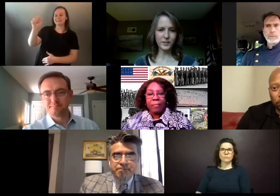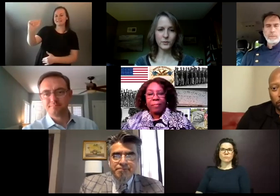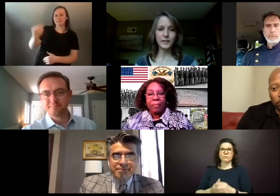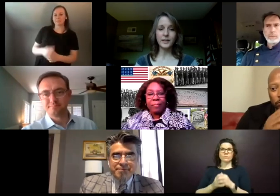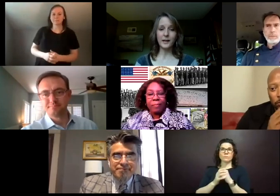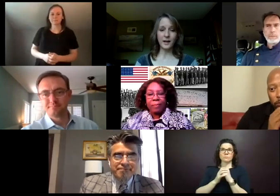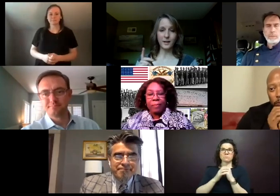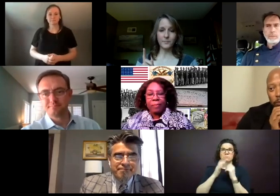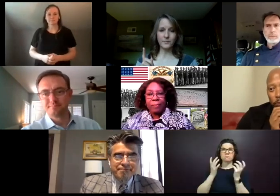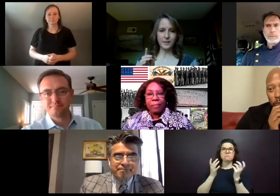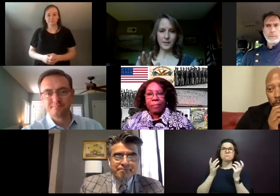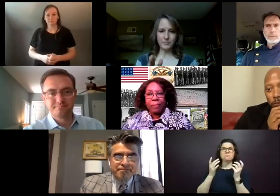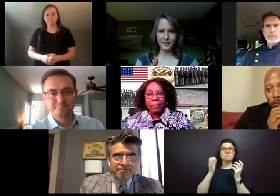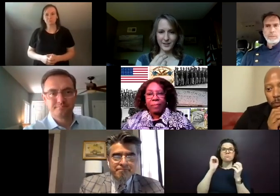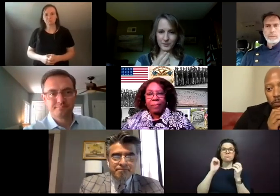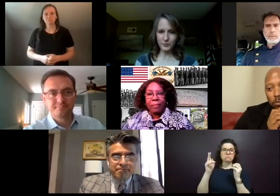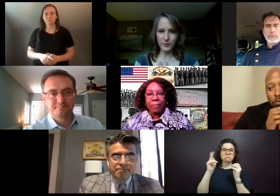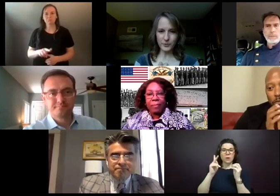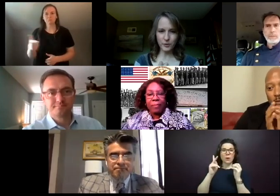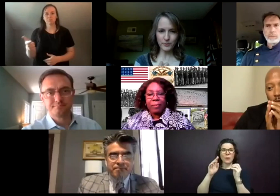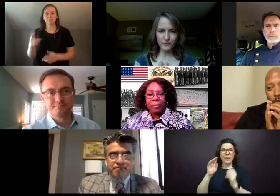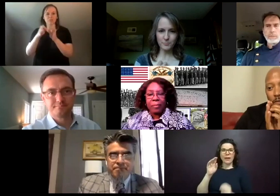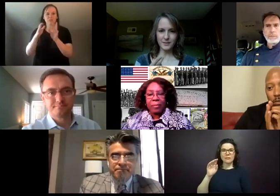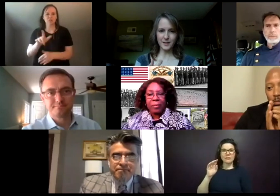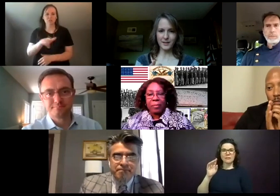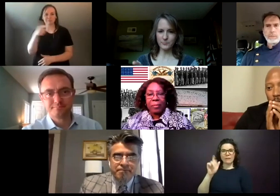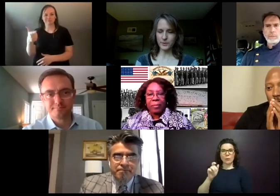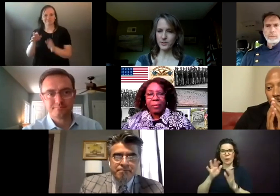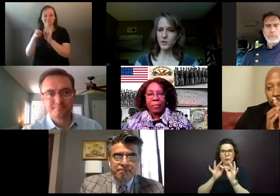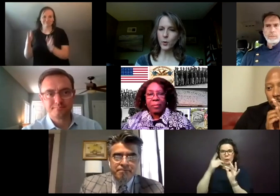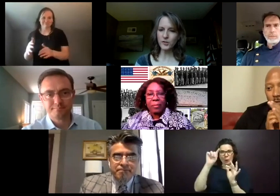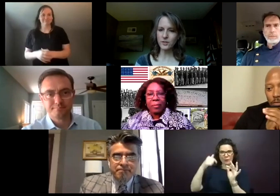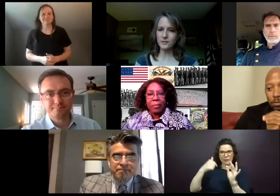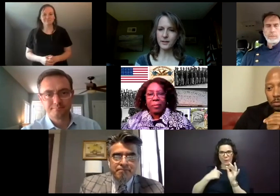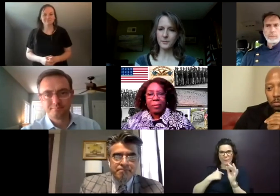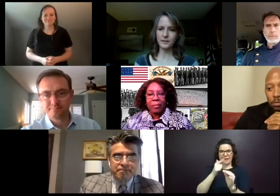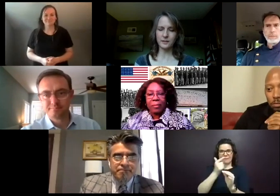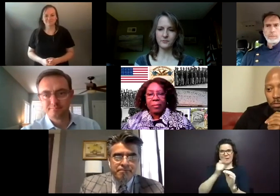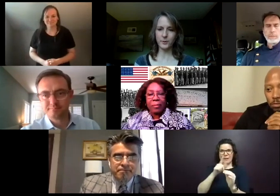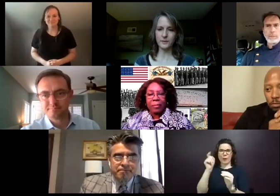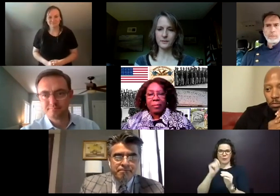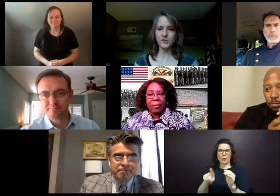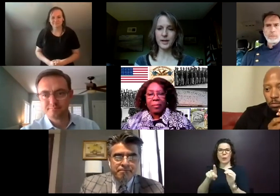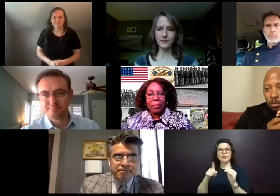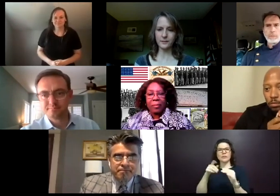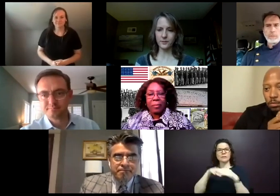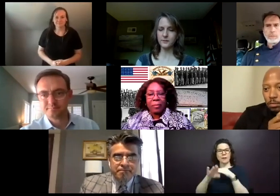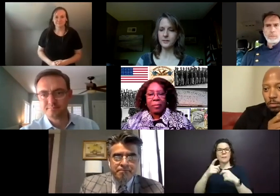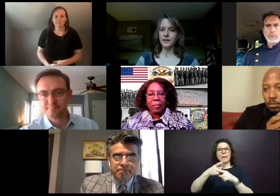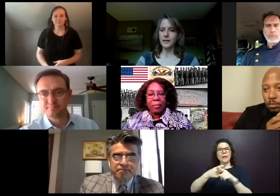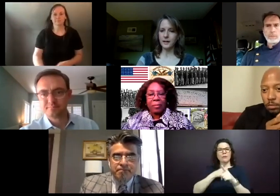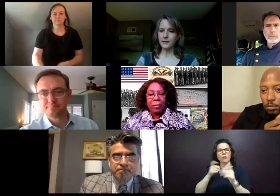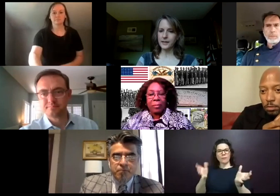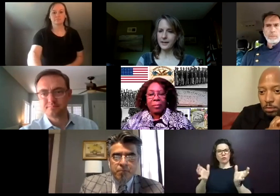Thank you. Thank you. And Becky, if you want to interpret for me, there is a question that's coming in from the chat